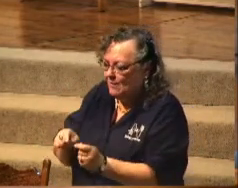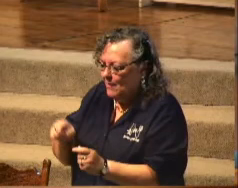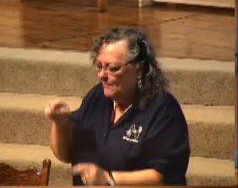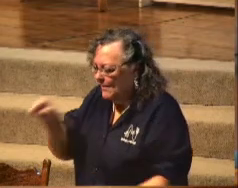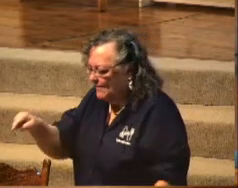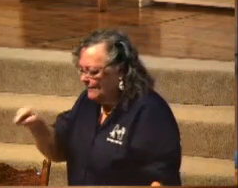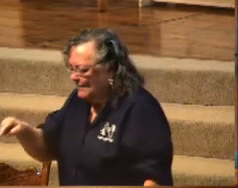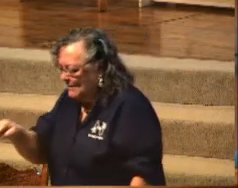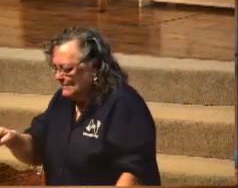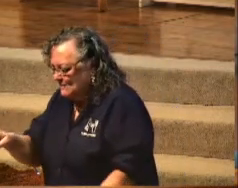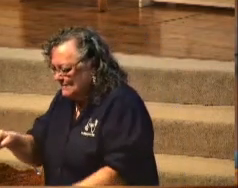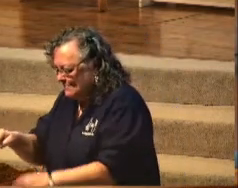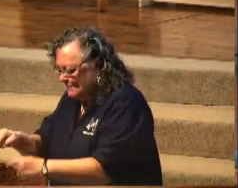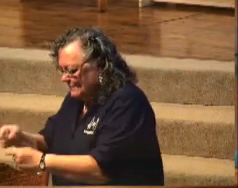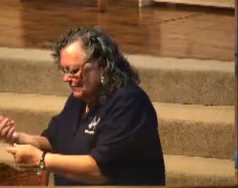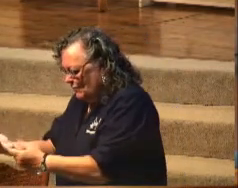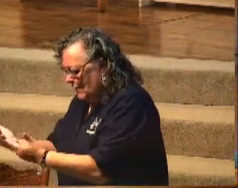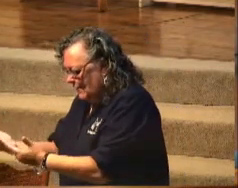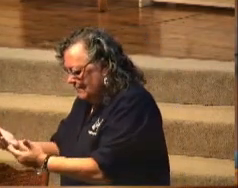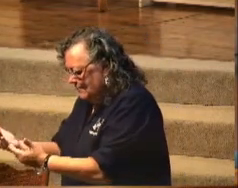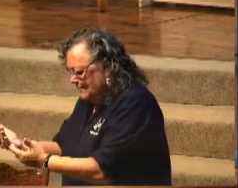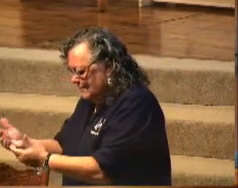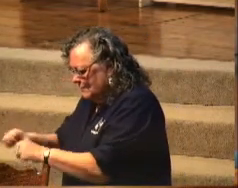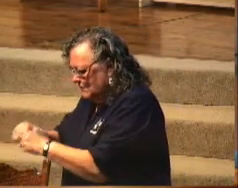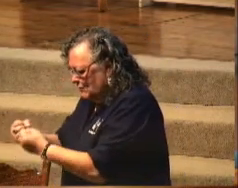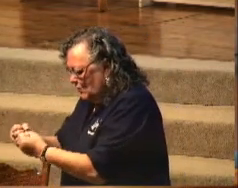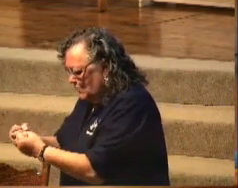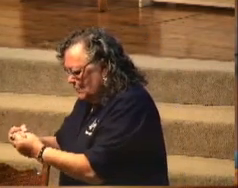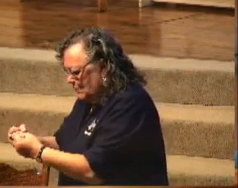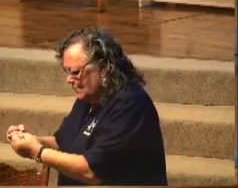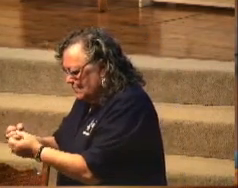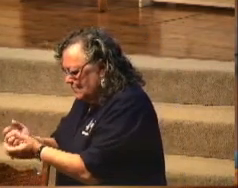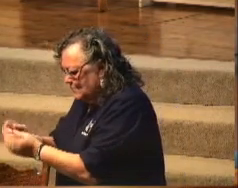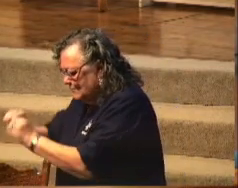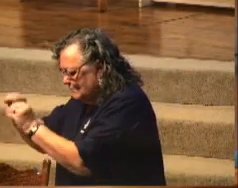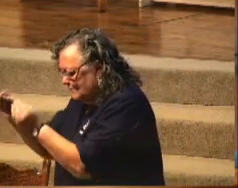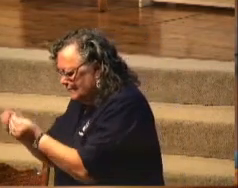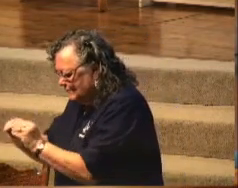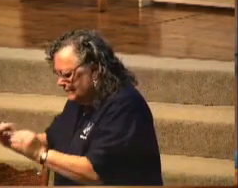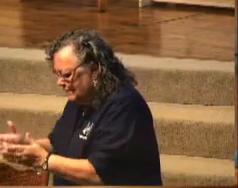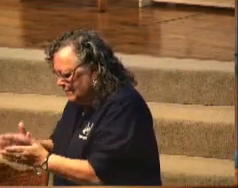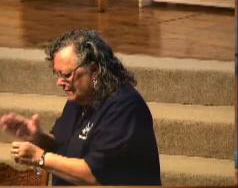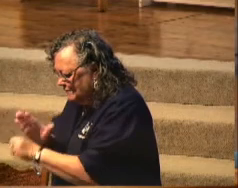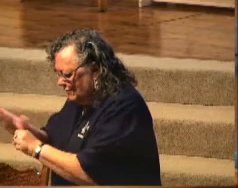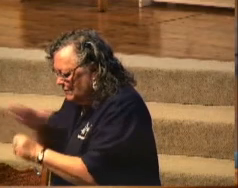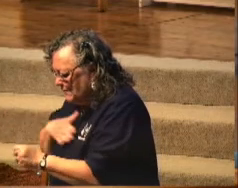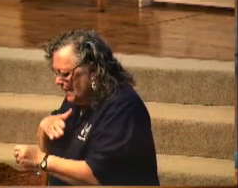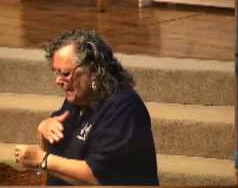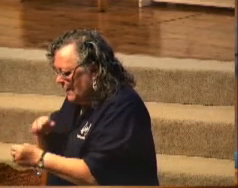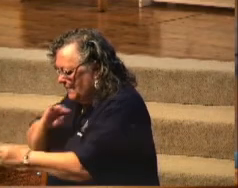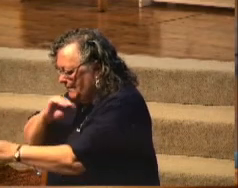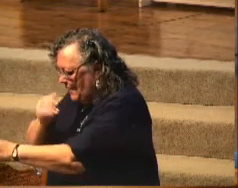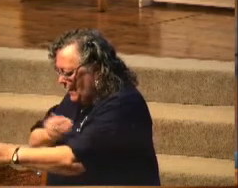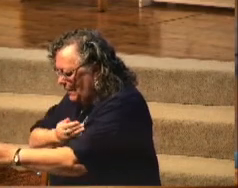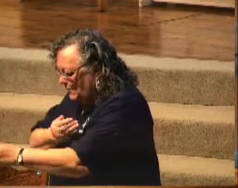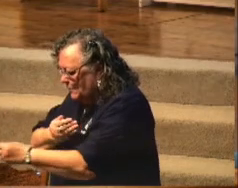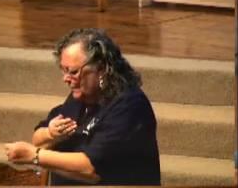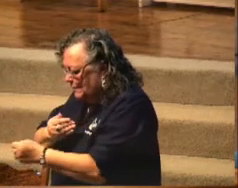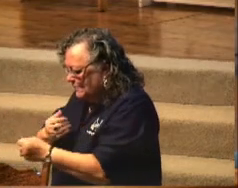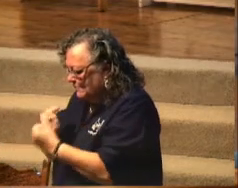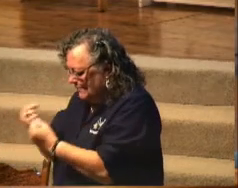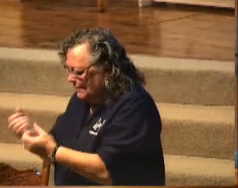earthy vessel filled with my power and might. Then gently he lifted the vessel of clay,